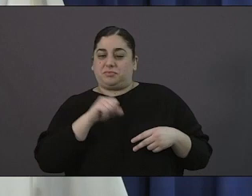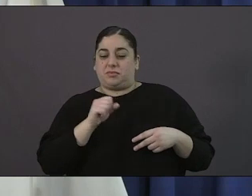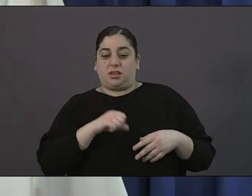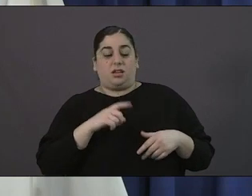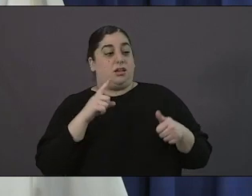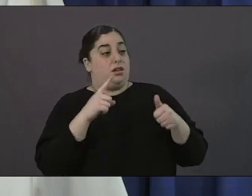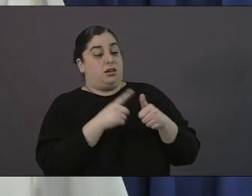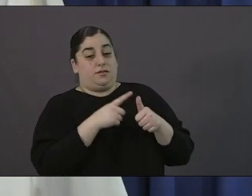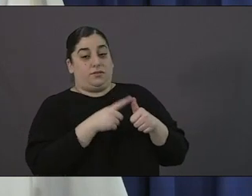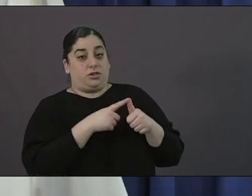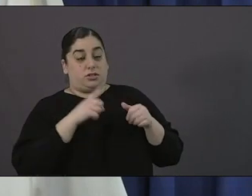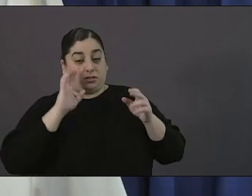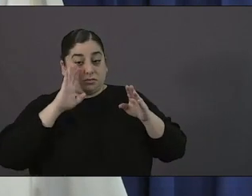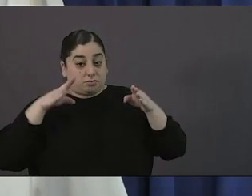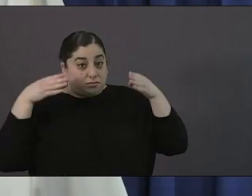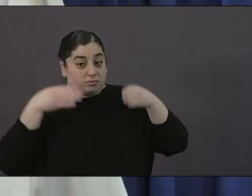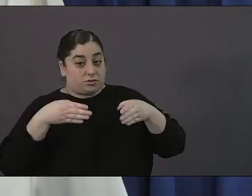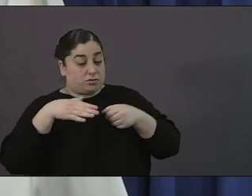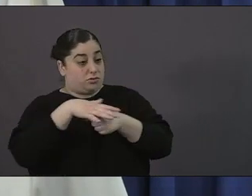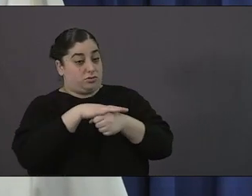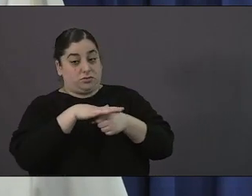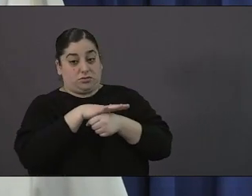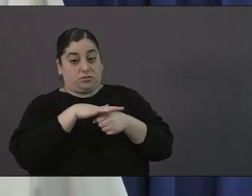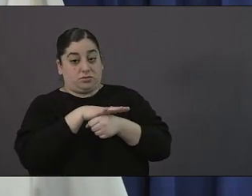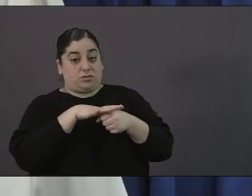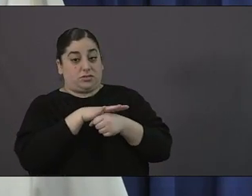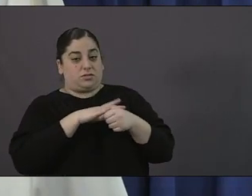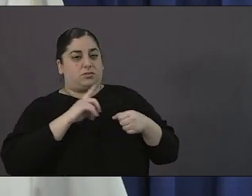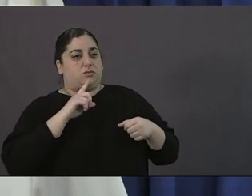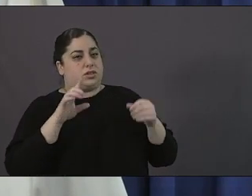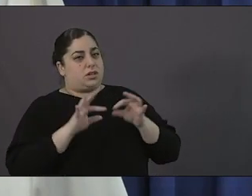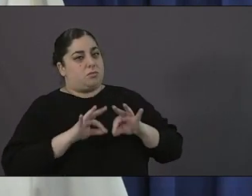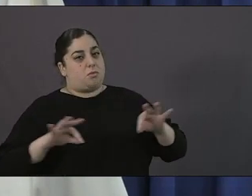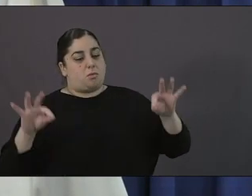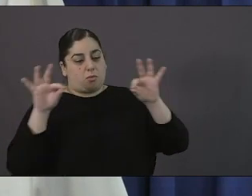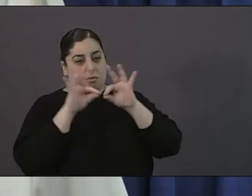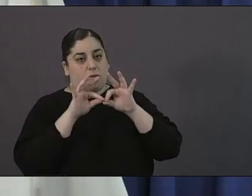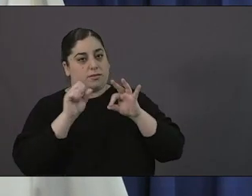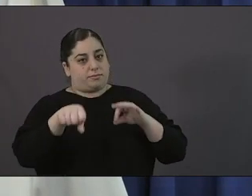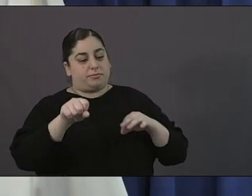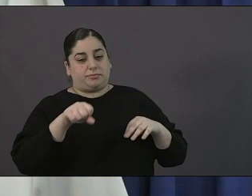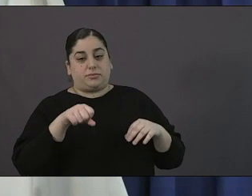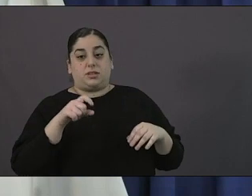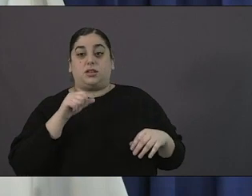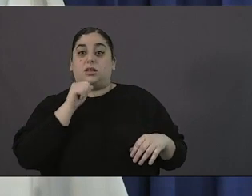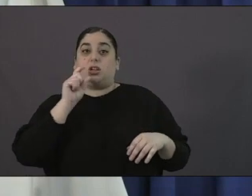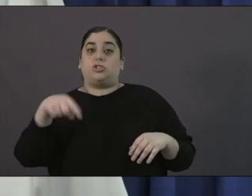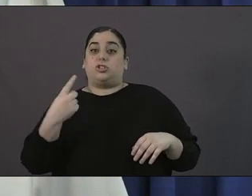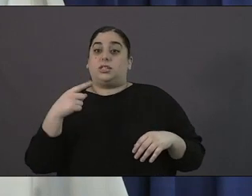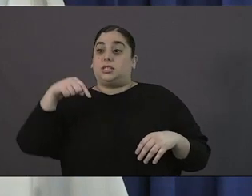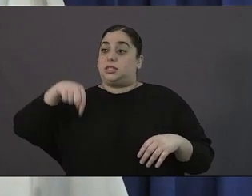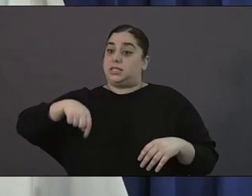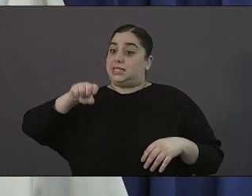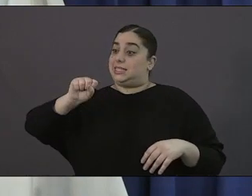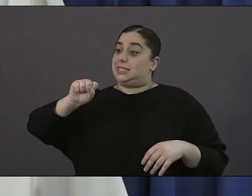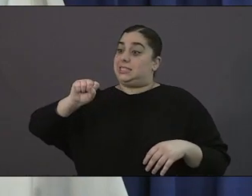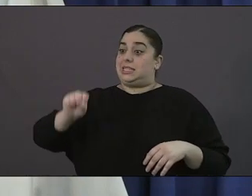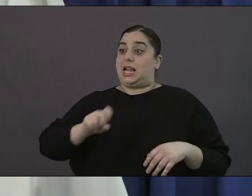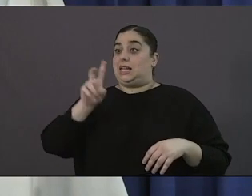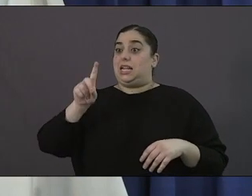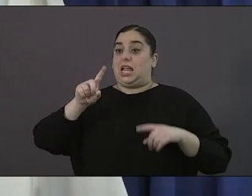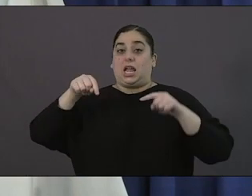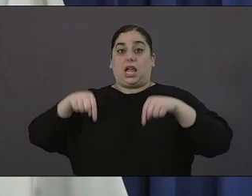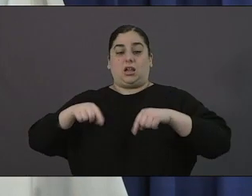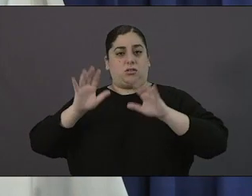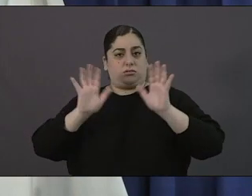regionalism it's something that's incredibly important it's not just obviously a san diego issue but we want to ensure that the regional task force